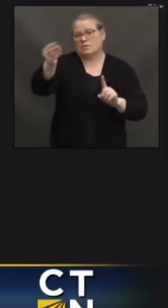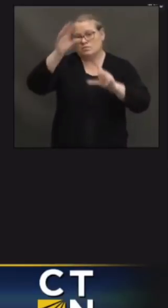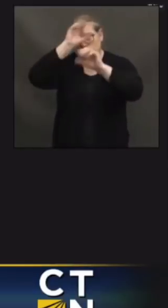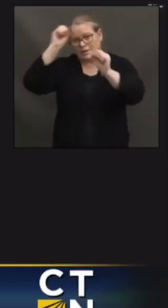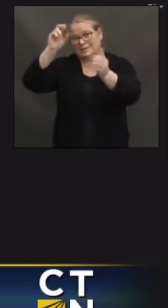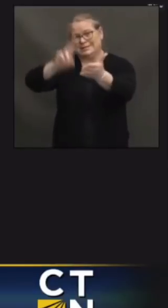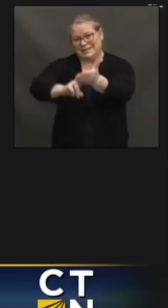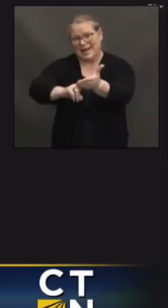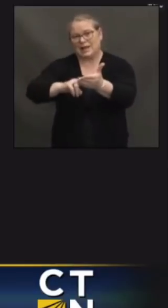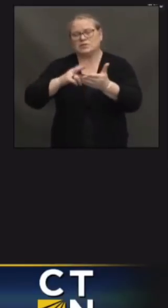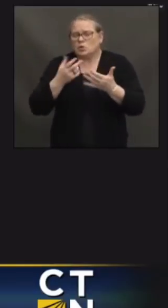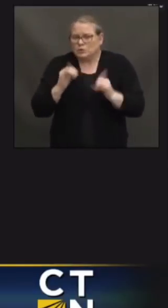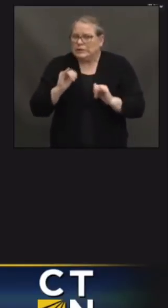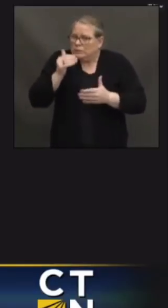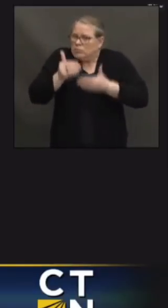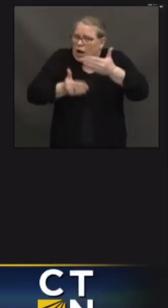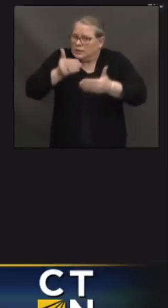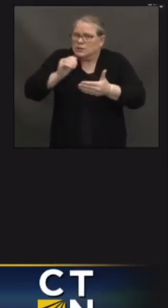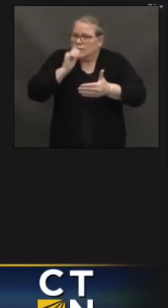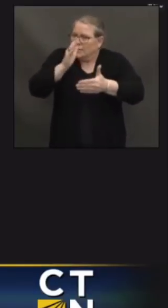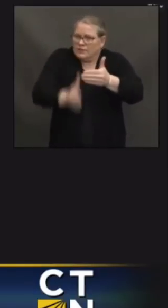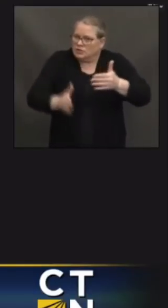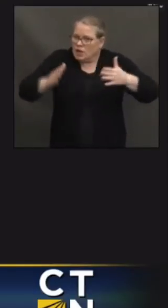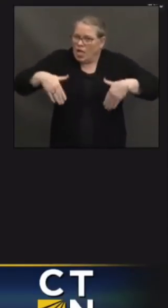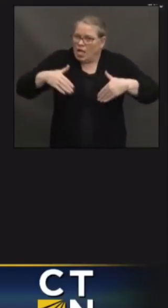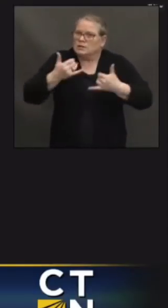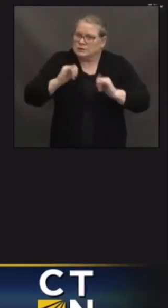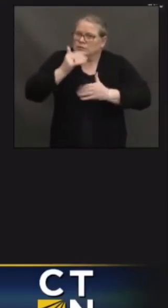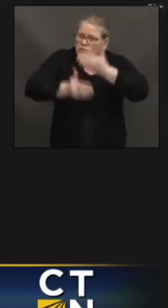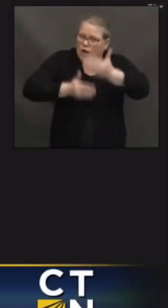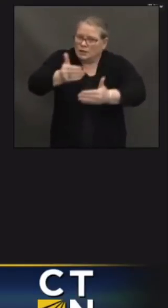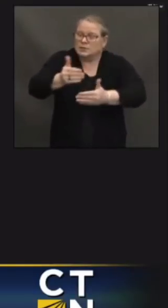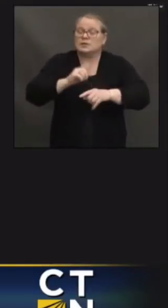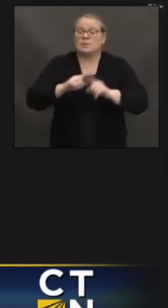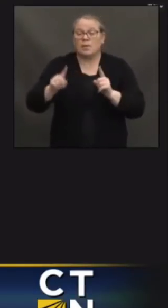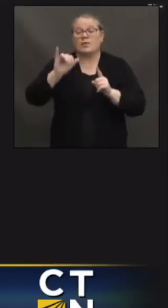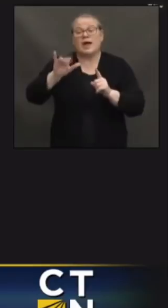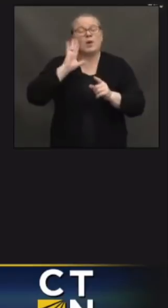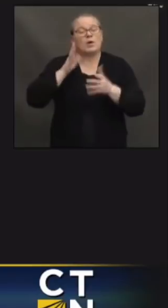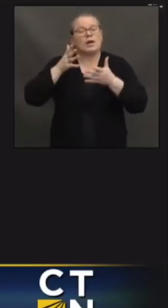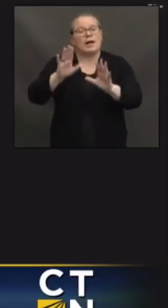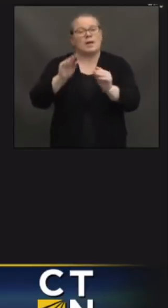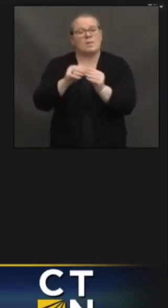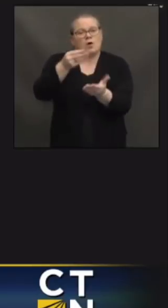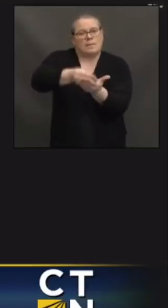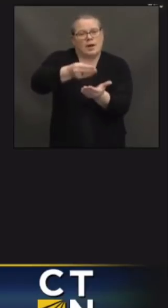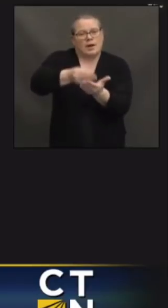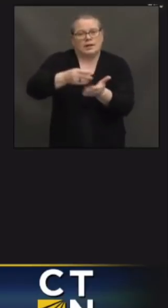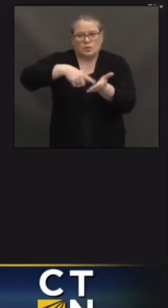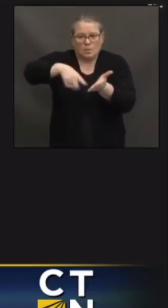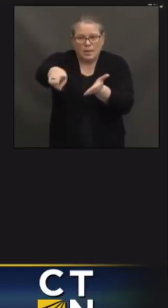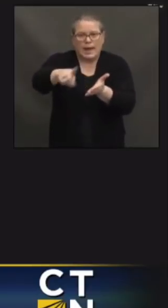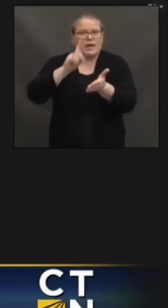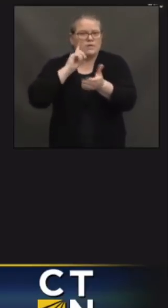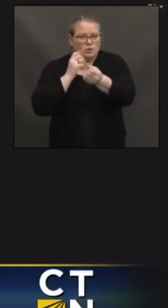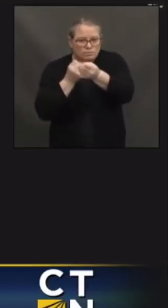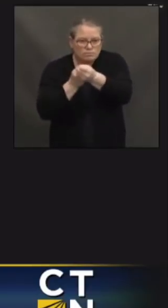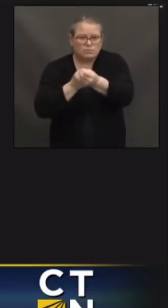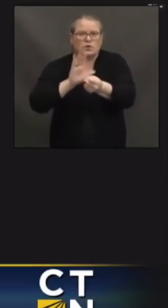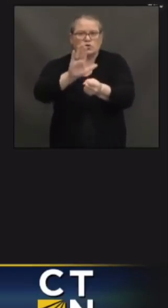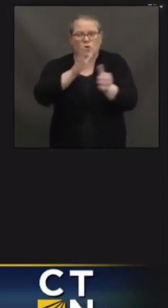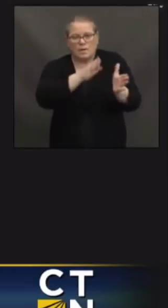and then a new fund to help pay for the implementation of the vaccination plan. Obviously,